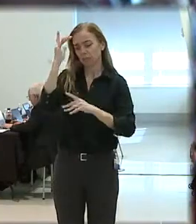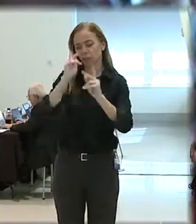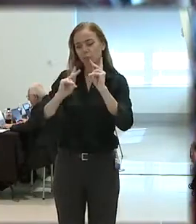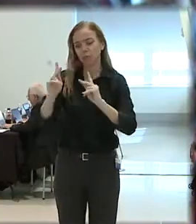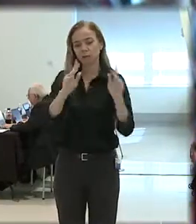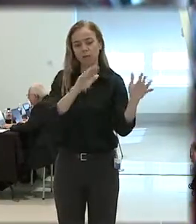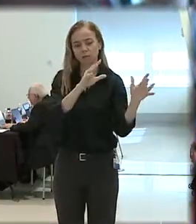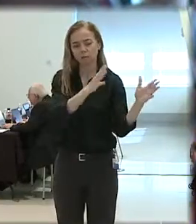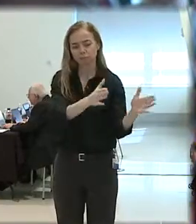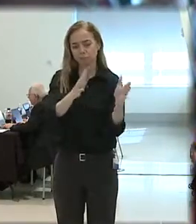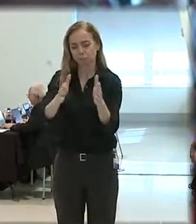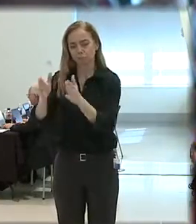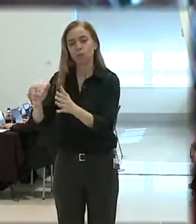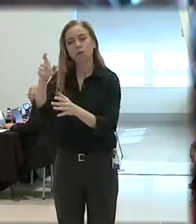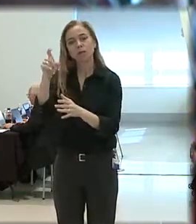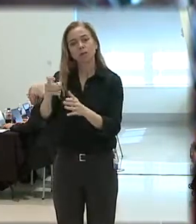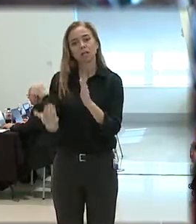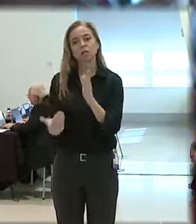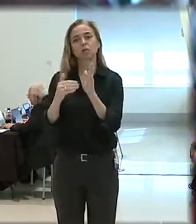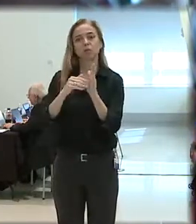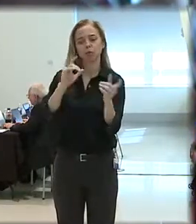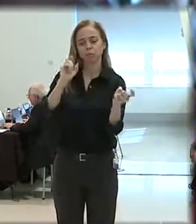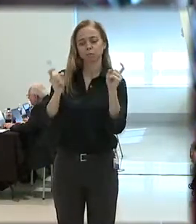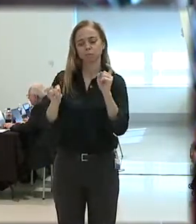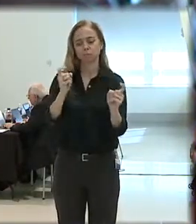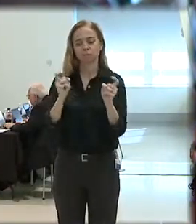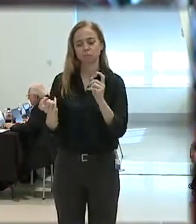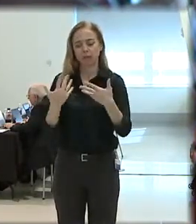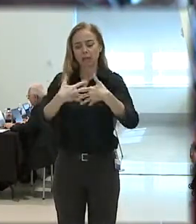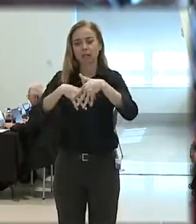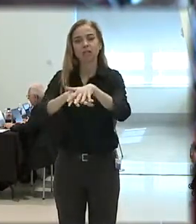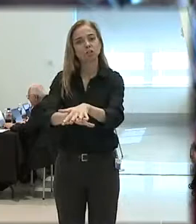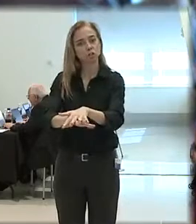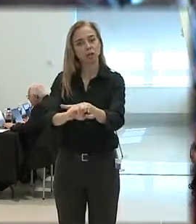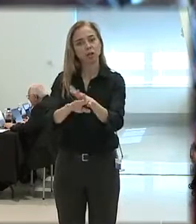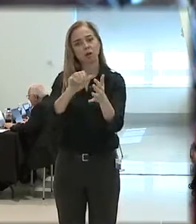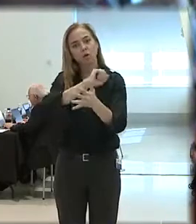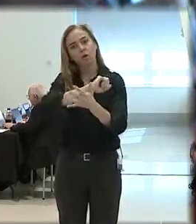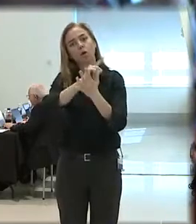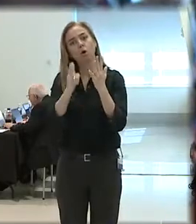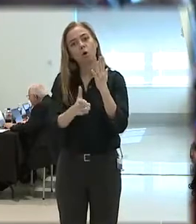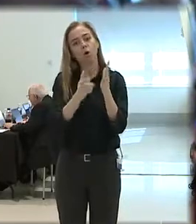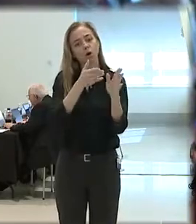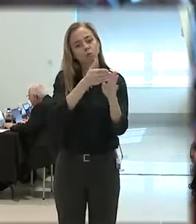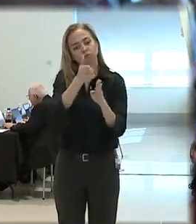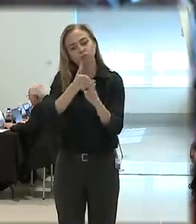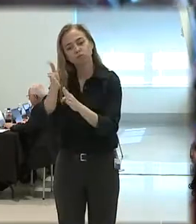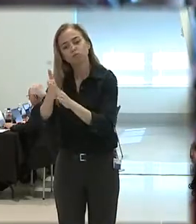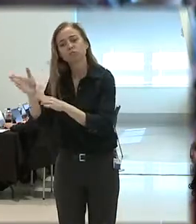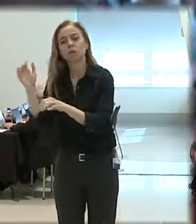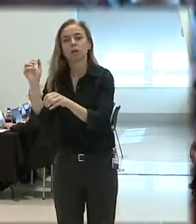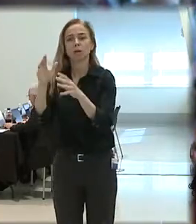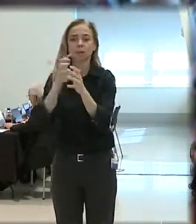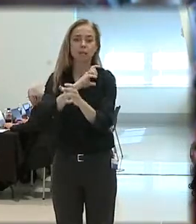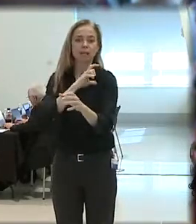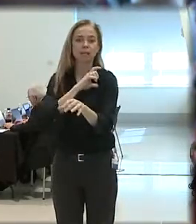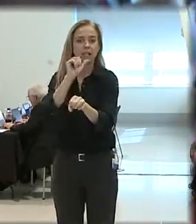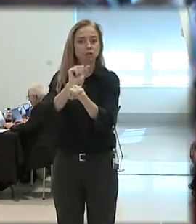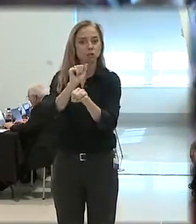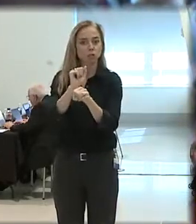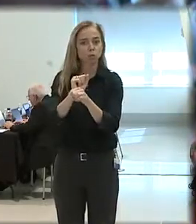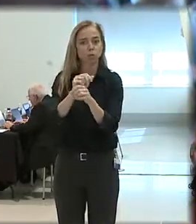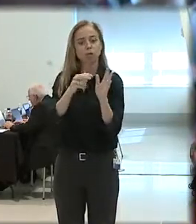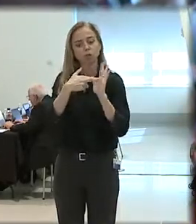re-engineer how police training is conducted so that it integrates all aspects of police work in ways that mirror what